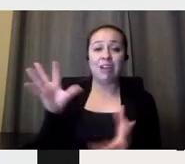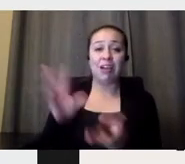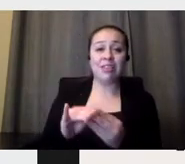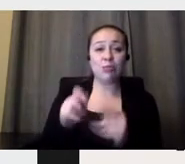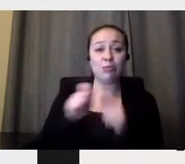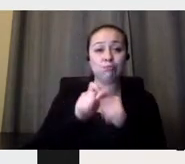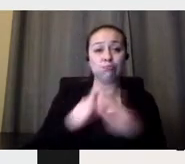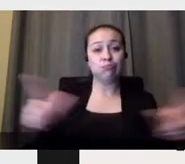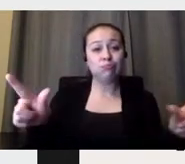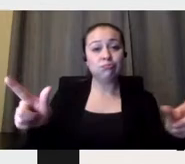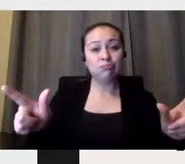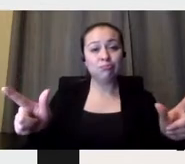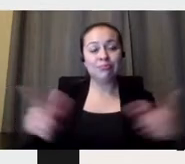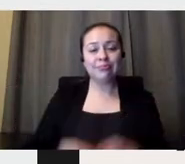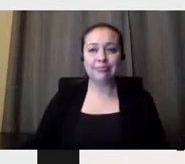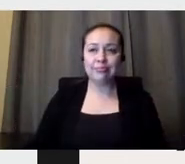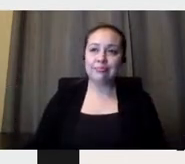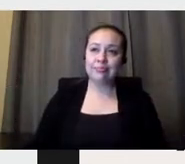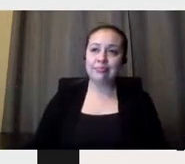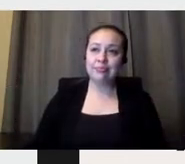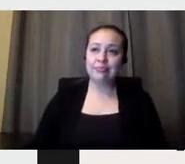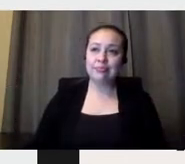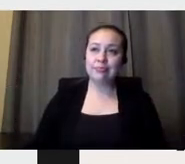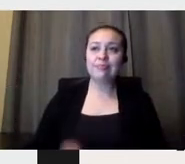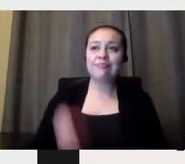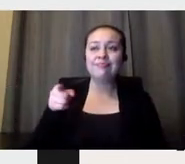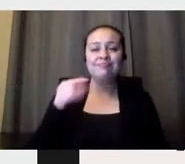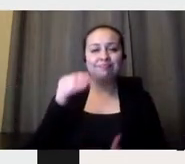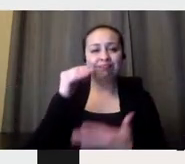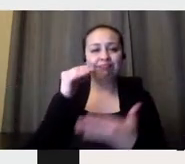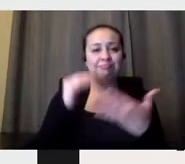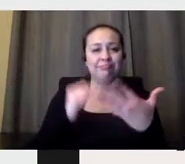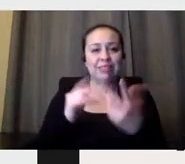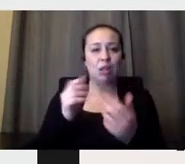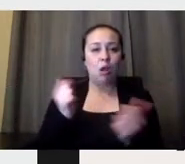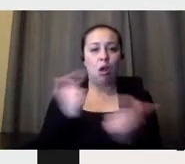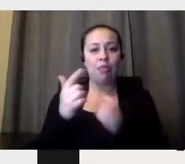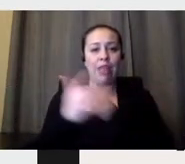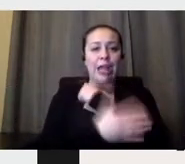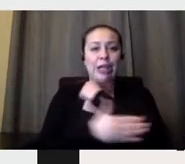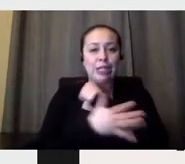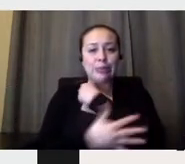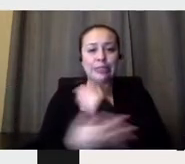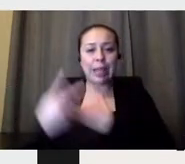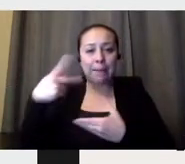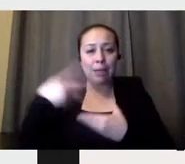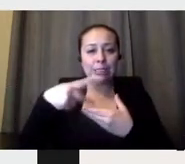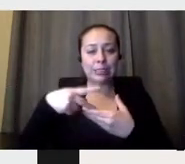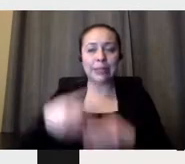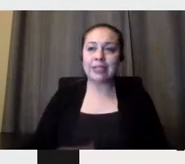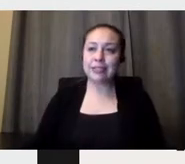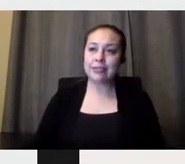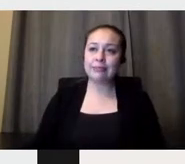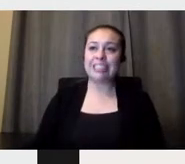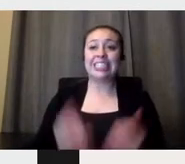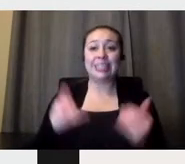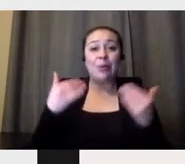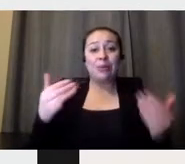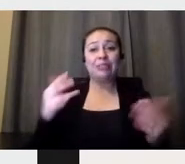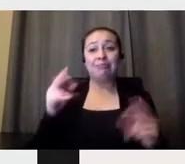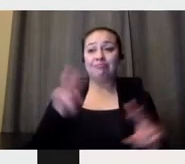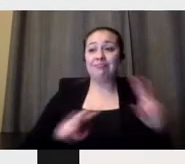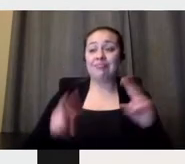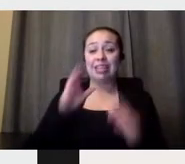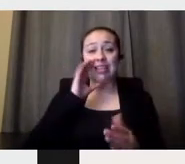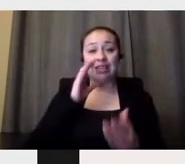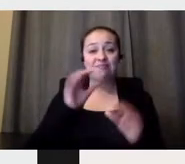So this is the list of participating countries. But let's take a look at the map. This is how